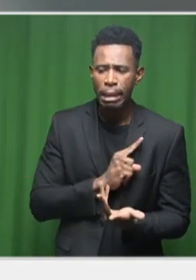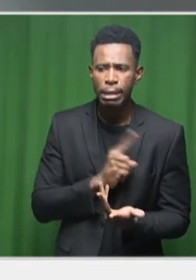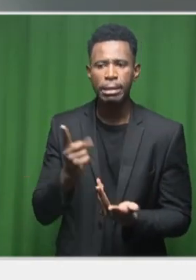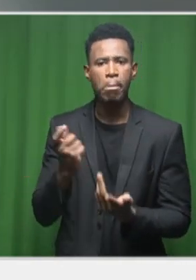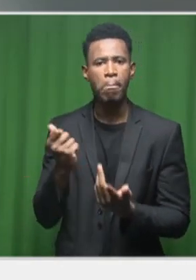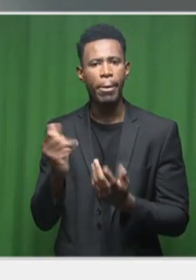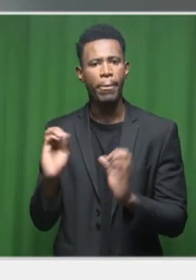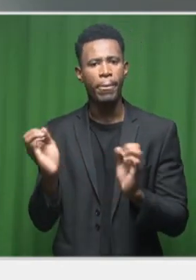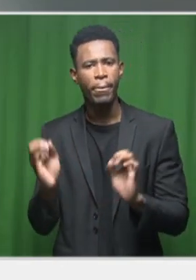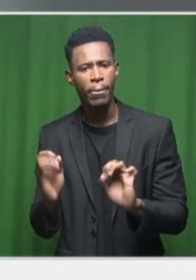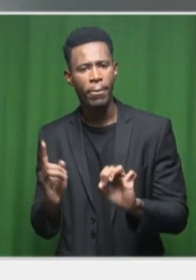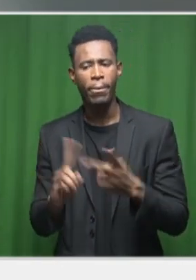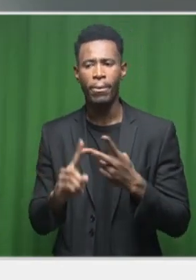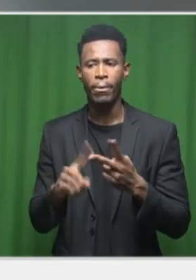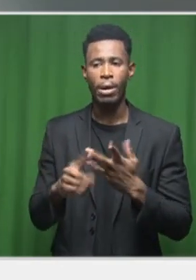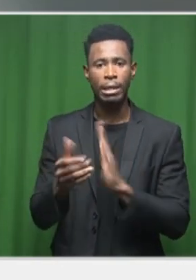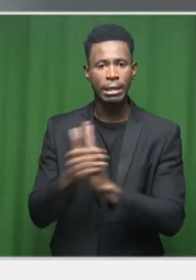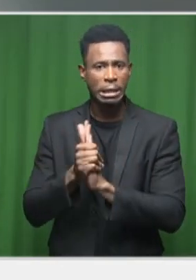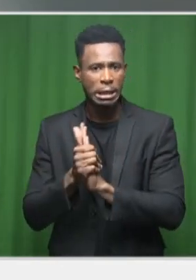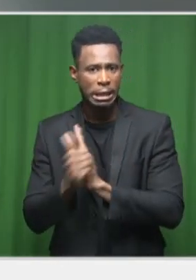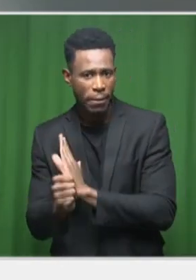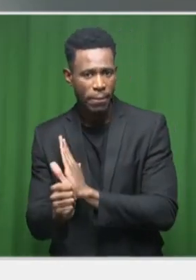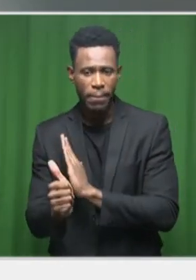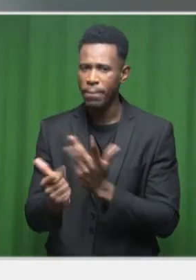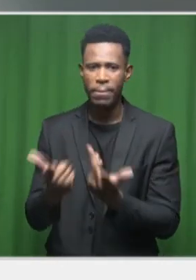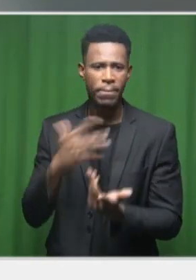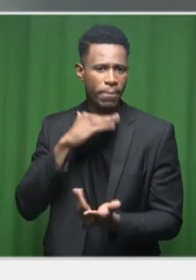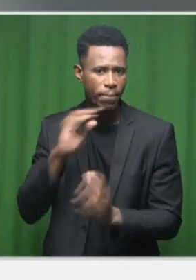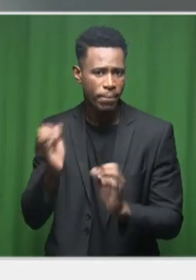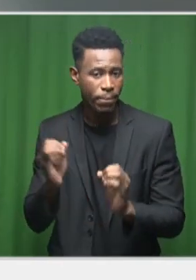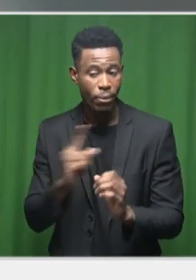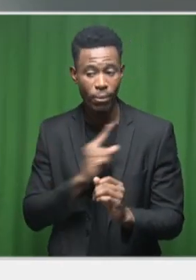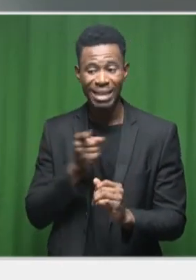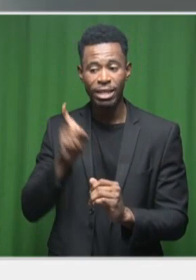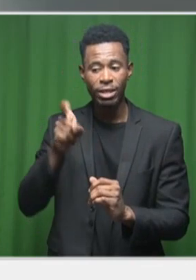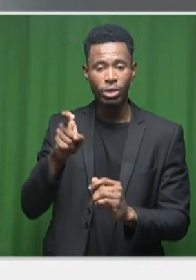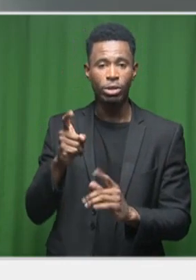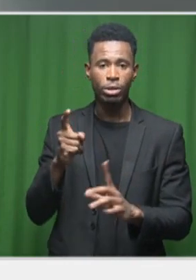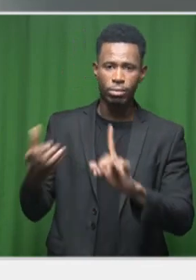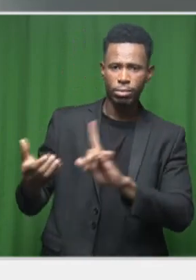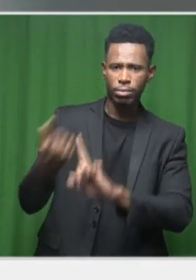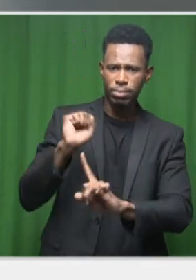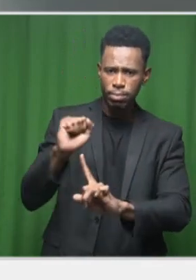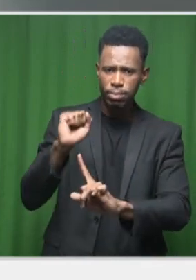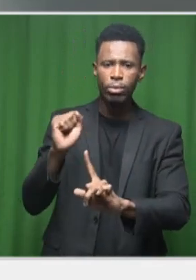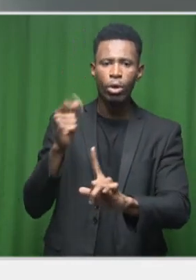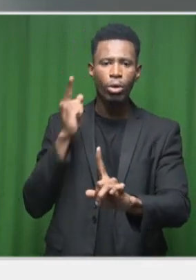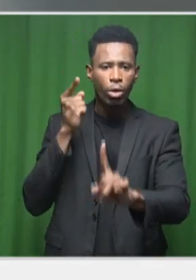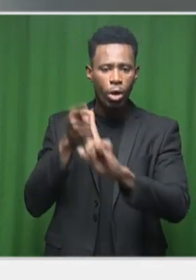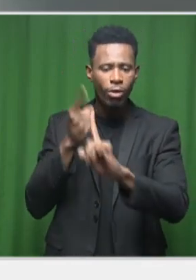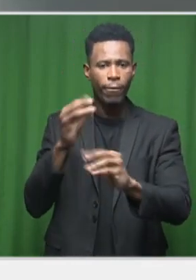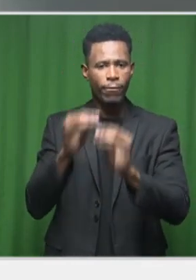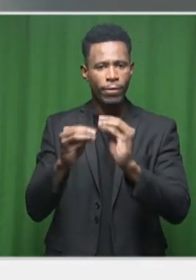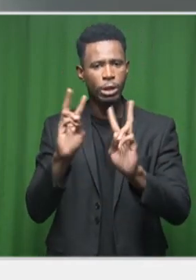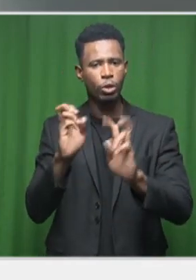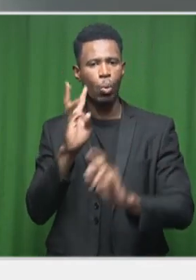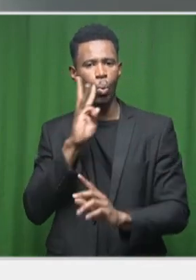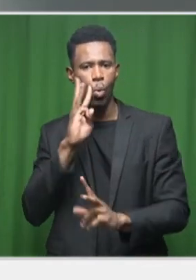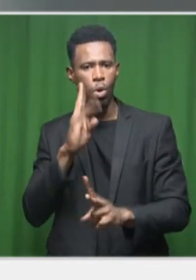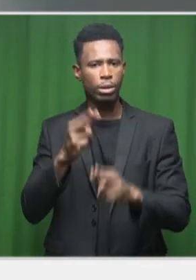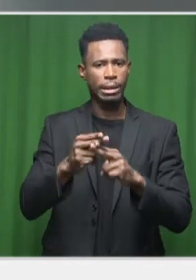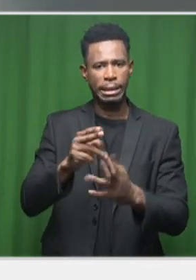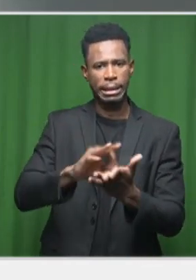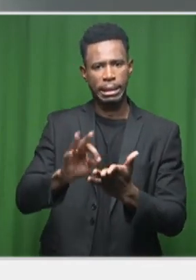to execute the mandate when it comes to water and sanitation. At the same time, we know that there's a lot of